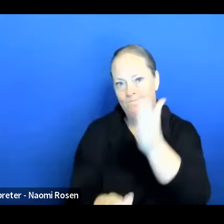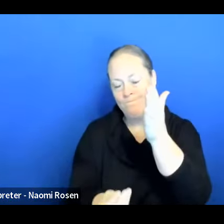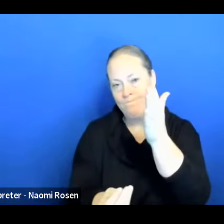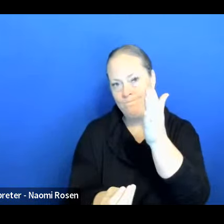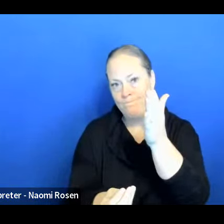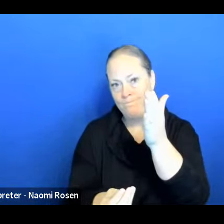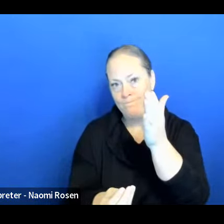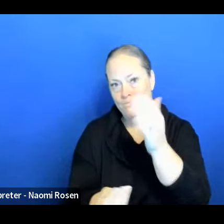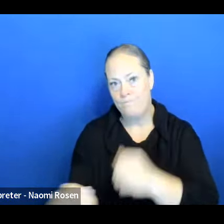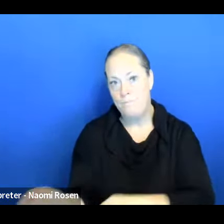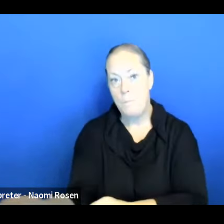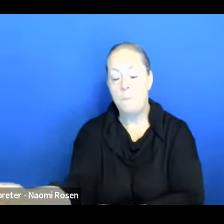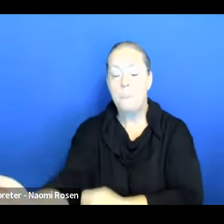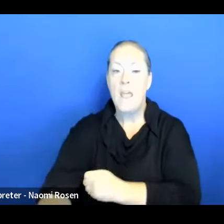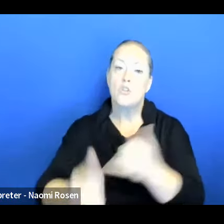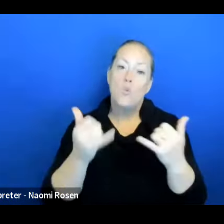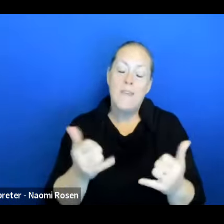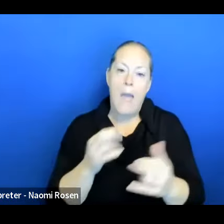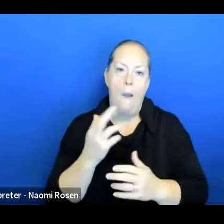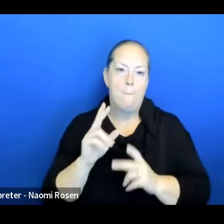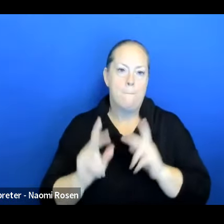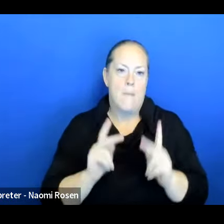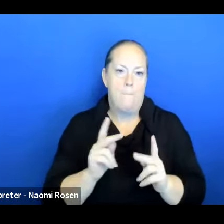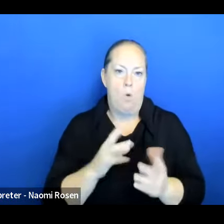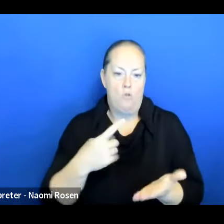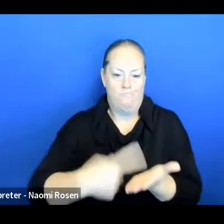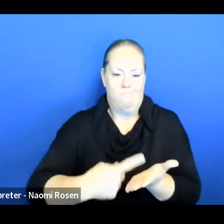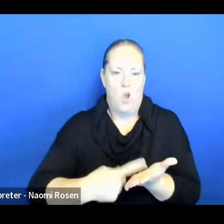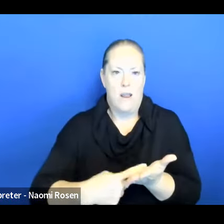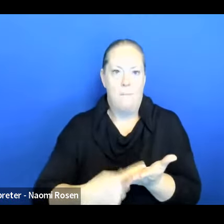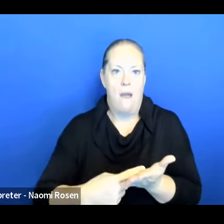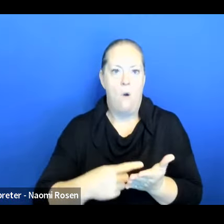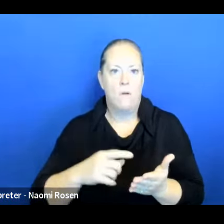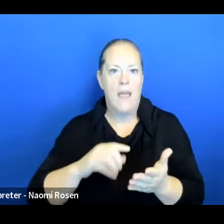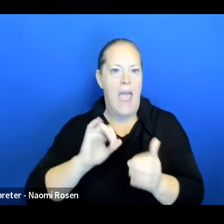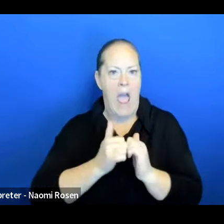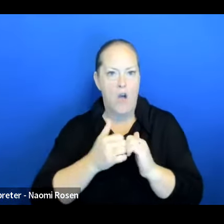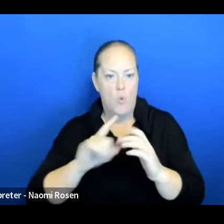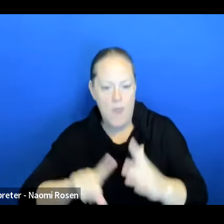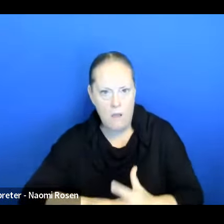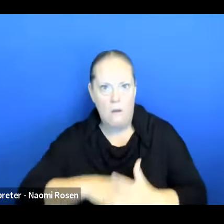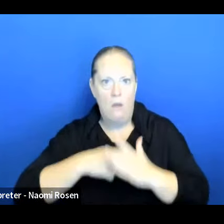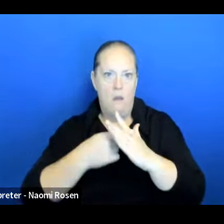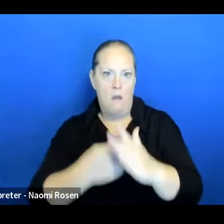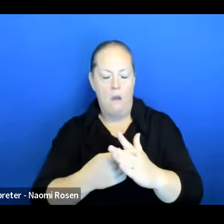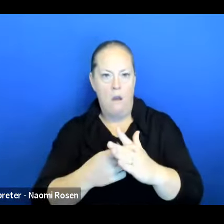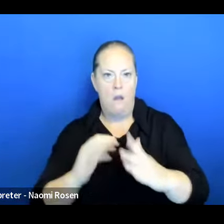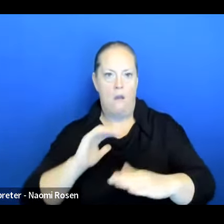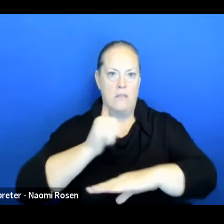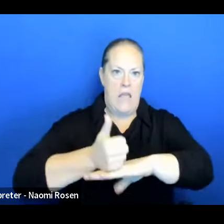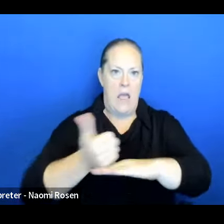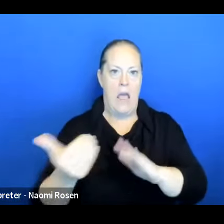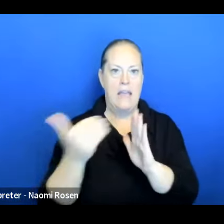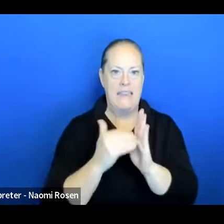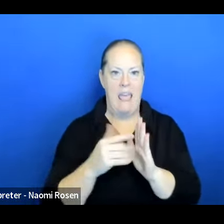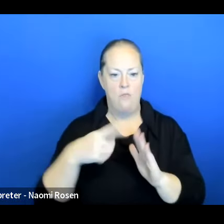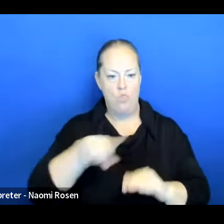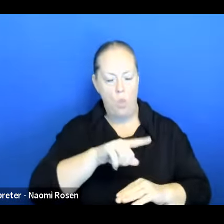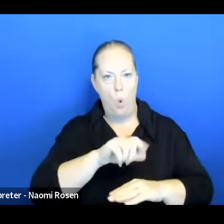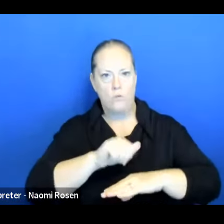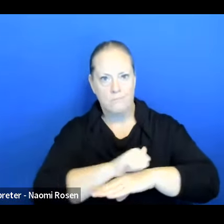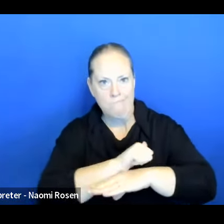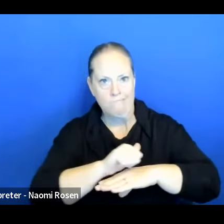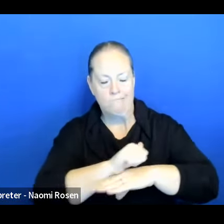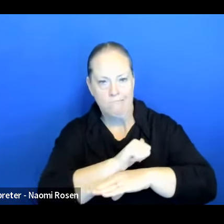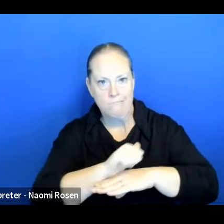a lot of people are kind of talking about more revitalization of that culture, looking at indigenous recipes, trying to restore those practices. I know some of the